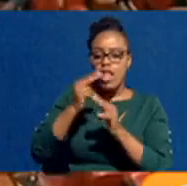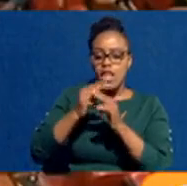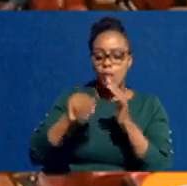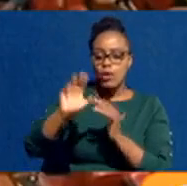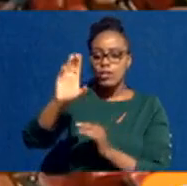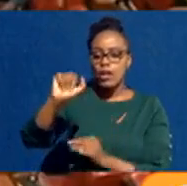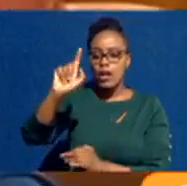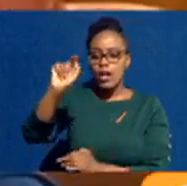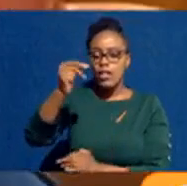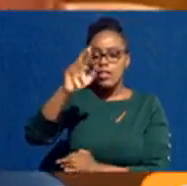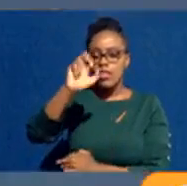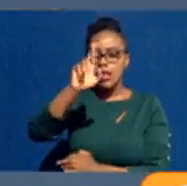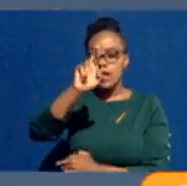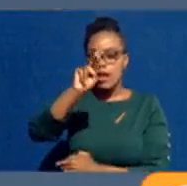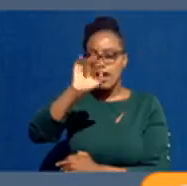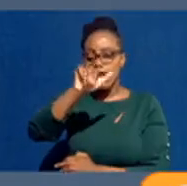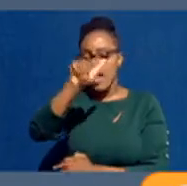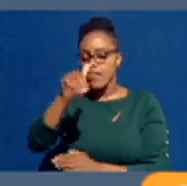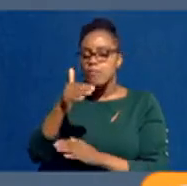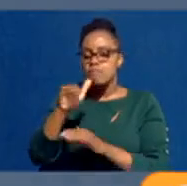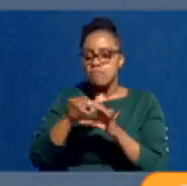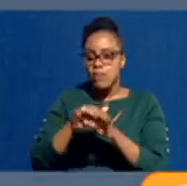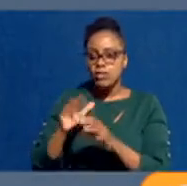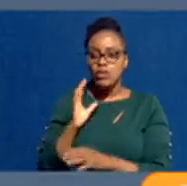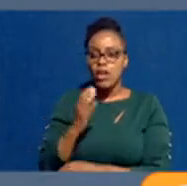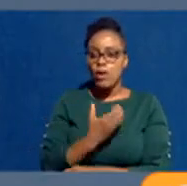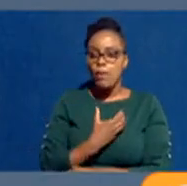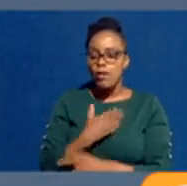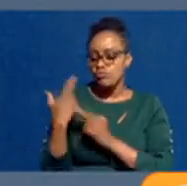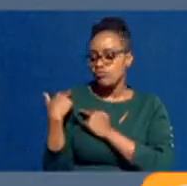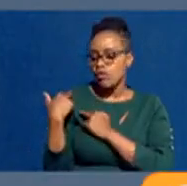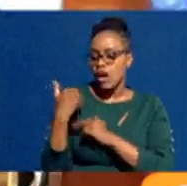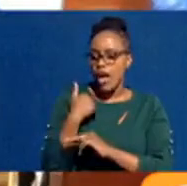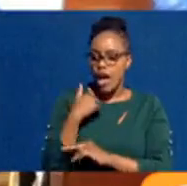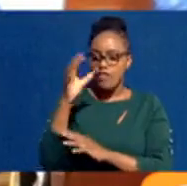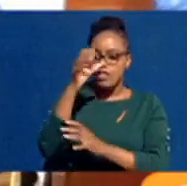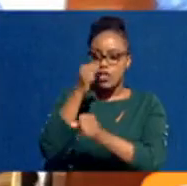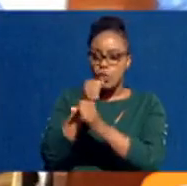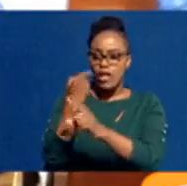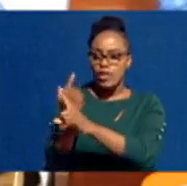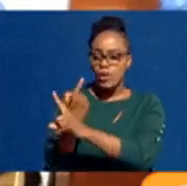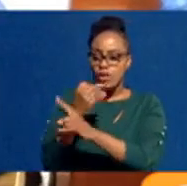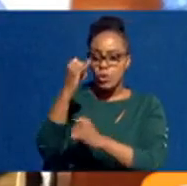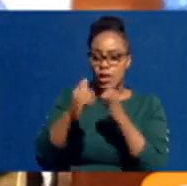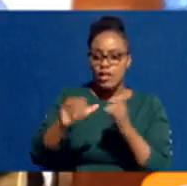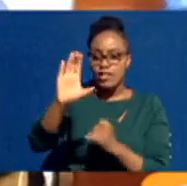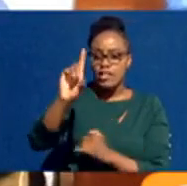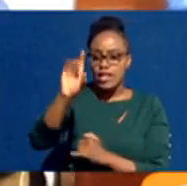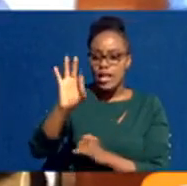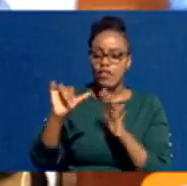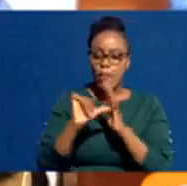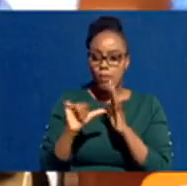Wabilianga are among members of the committee tasked with summoning relevant stakeholders to end the CDF row.